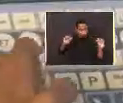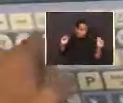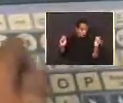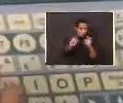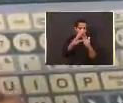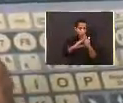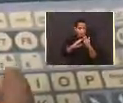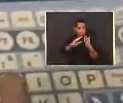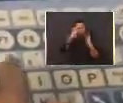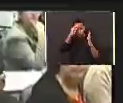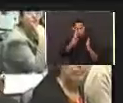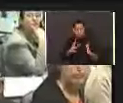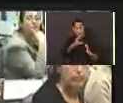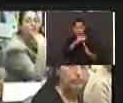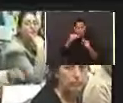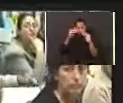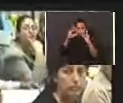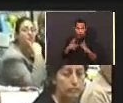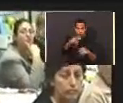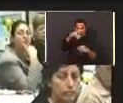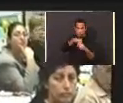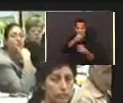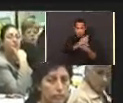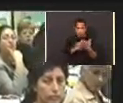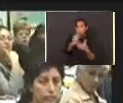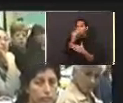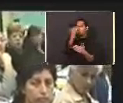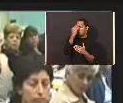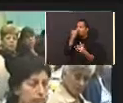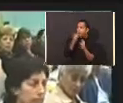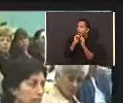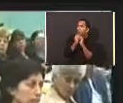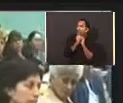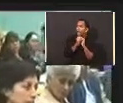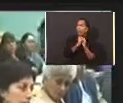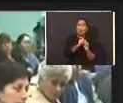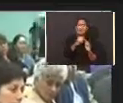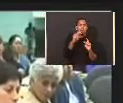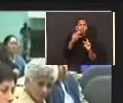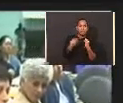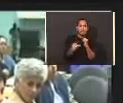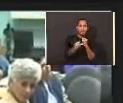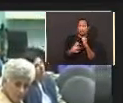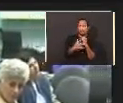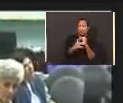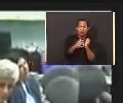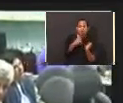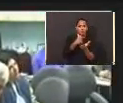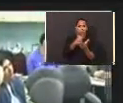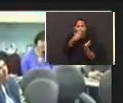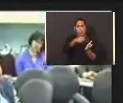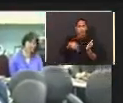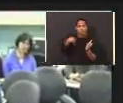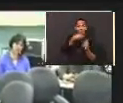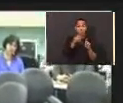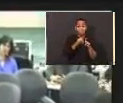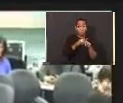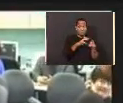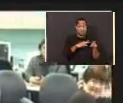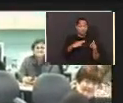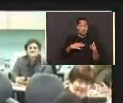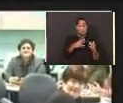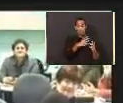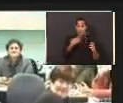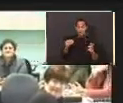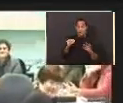community in the university campus through capacitating activities for faculty members and administrators under the